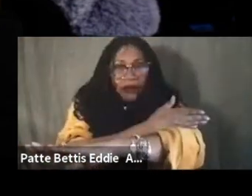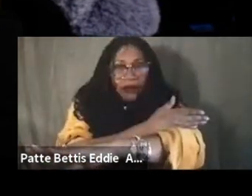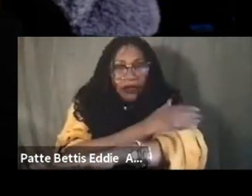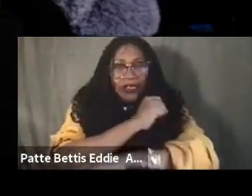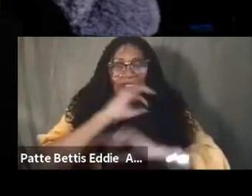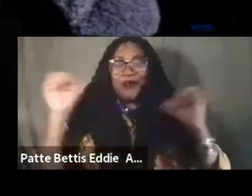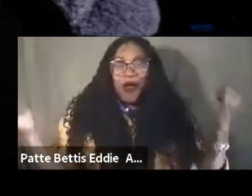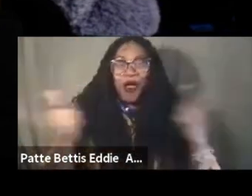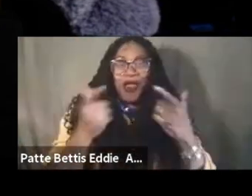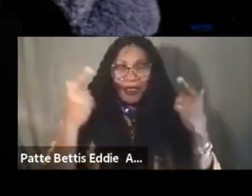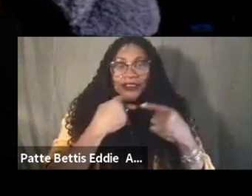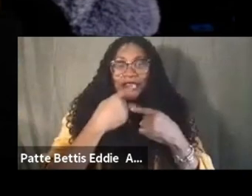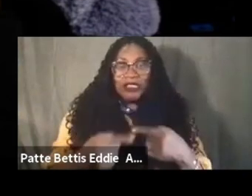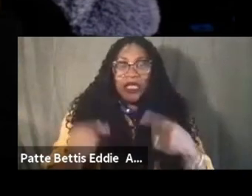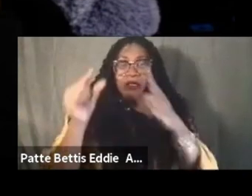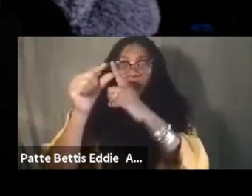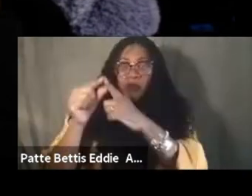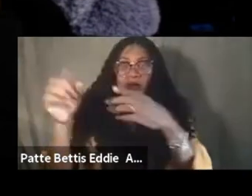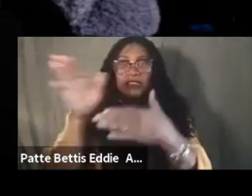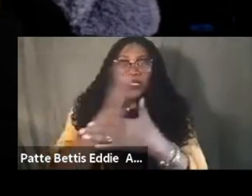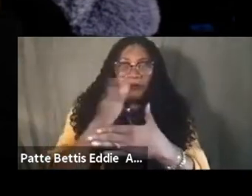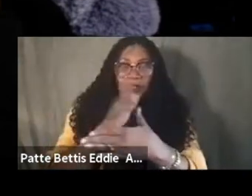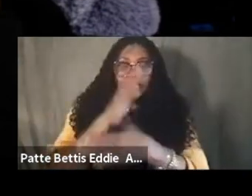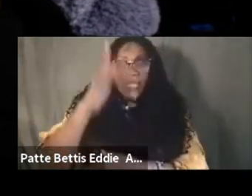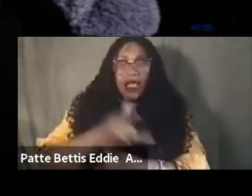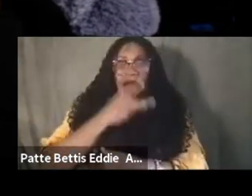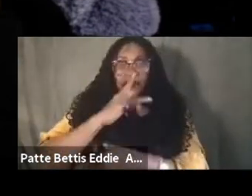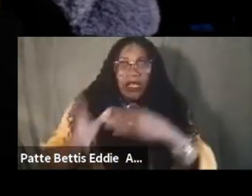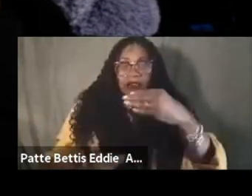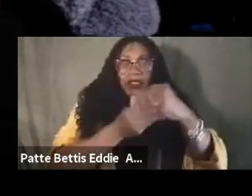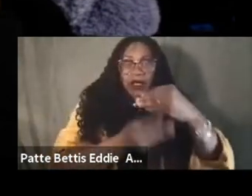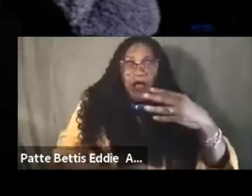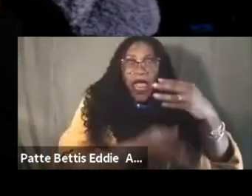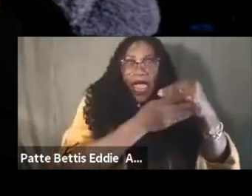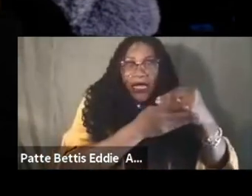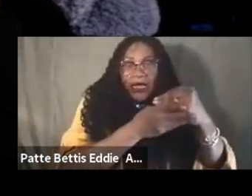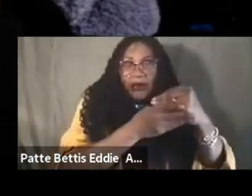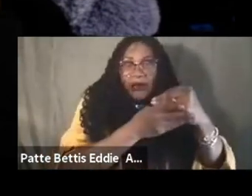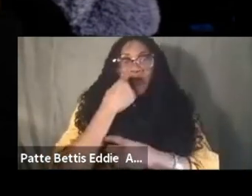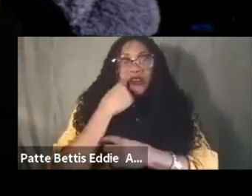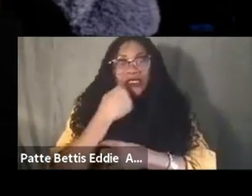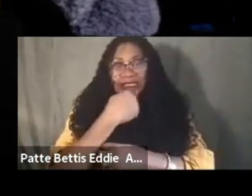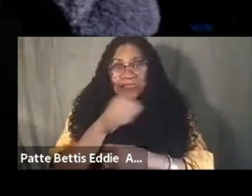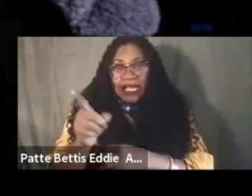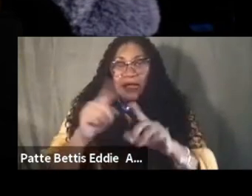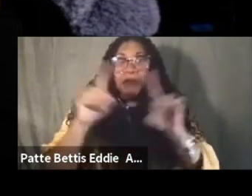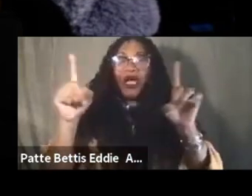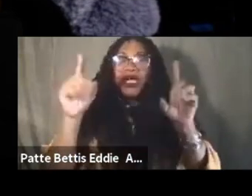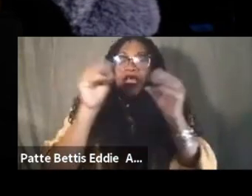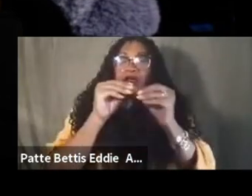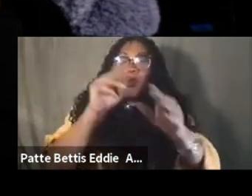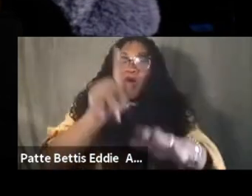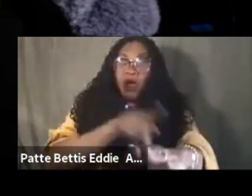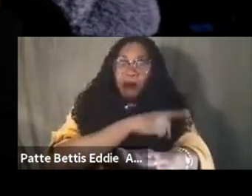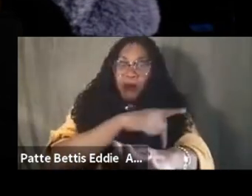words that i'm going to share today i feel like they're adding going to what you all have already said in a more poetic way um